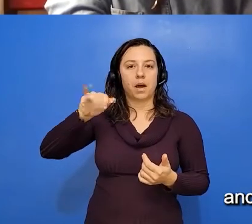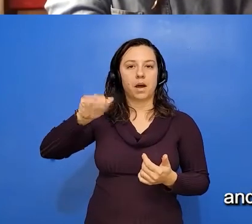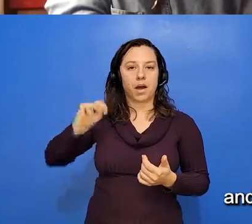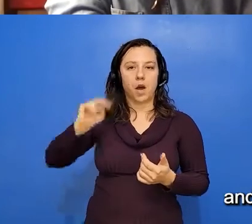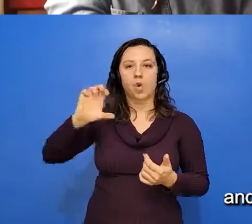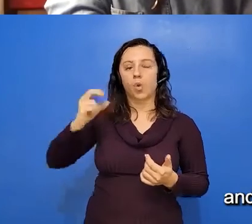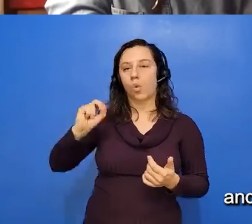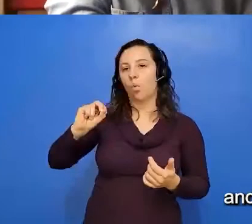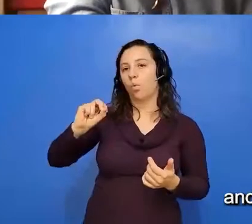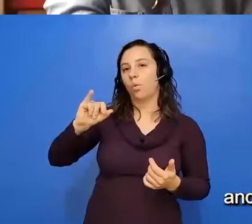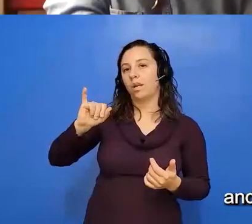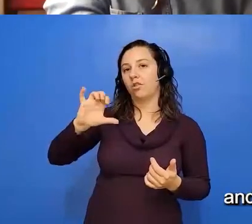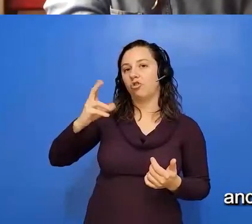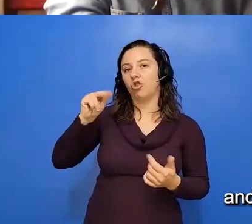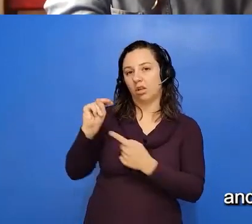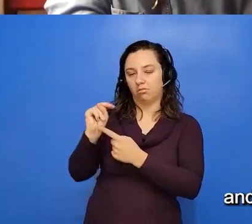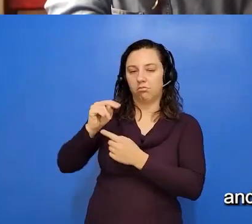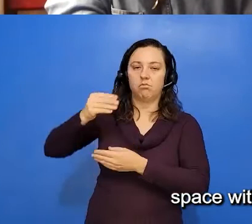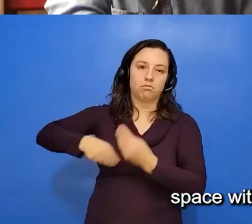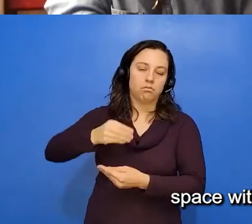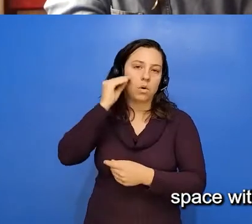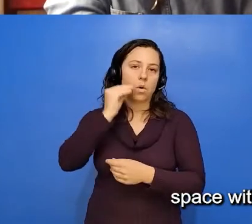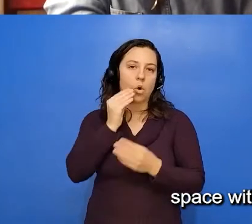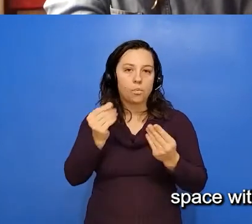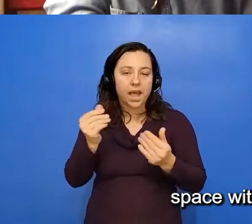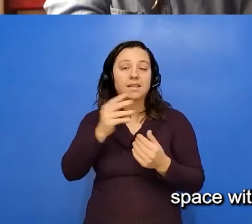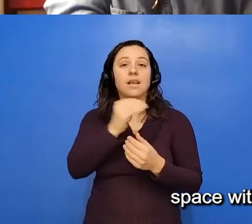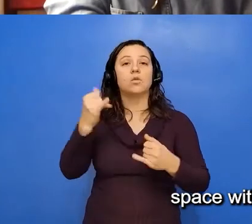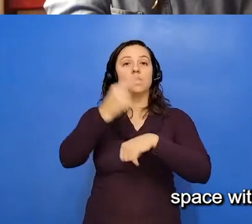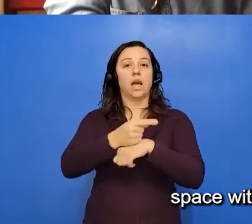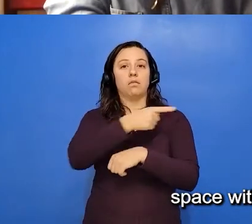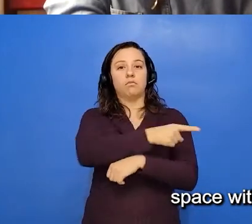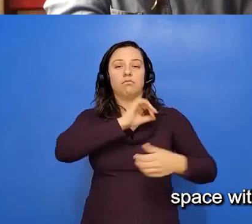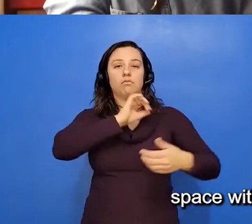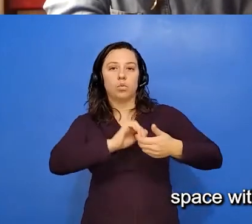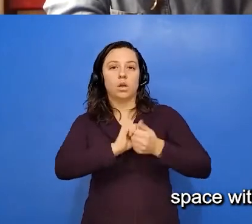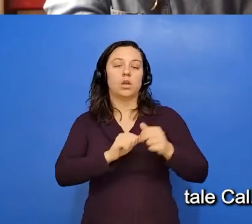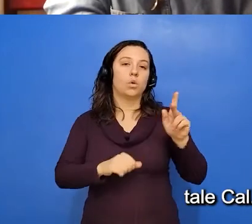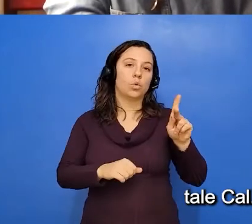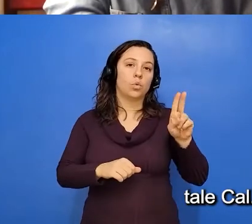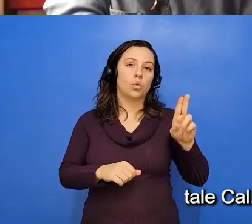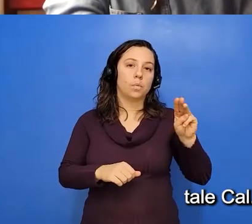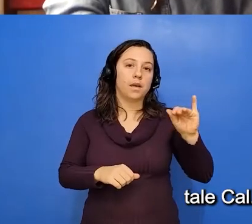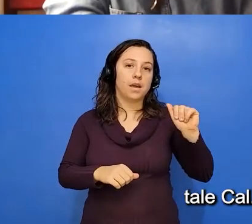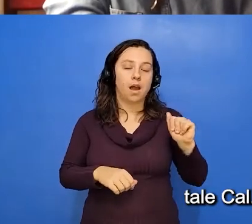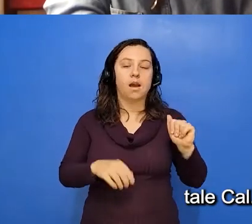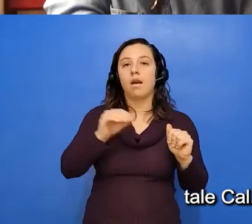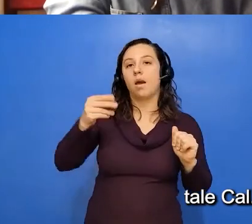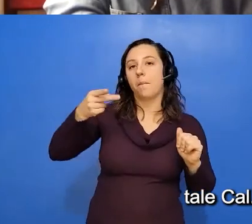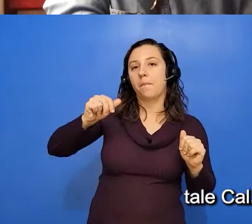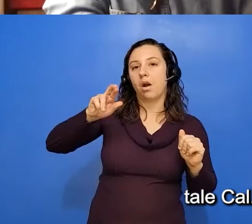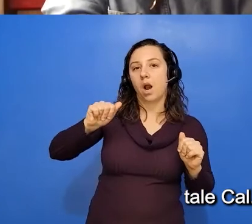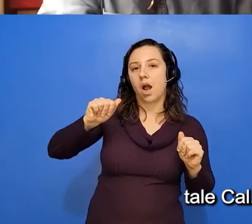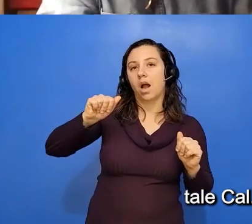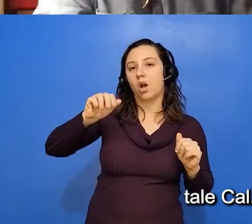today remains the shared space with the Kumeyaay and the Pionkowichem people. And I teach at Cal State